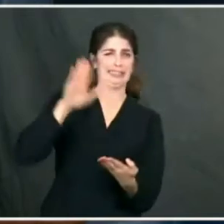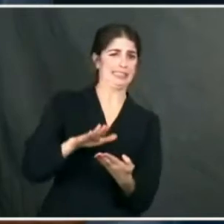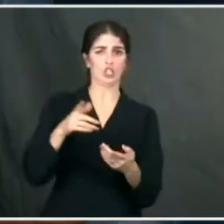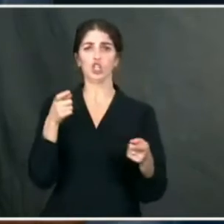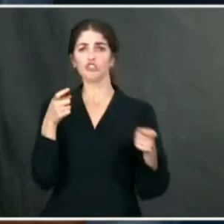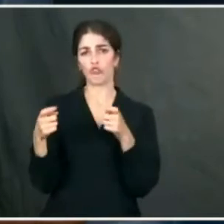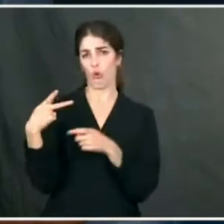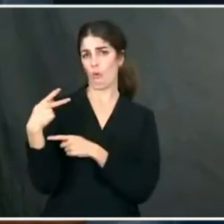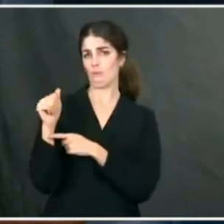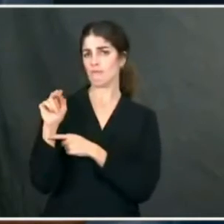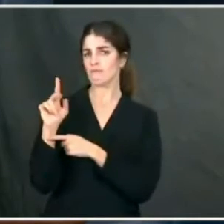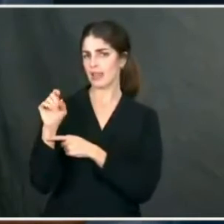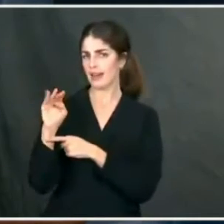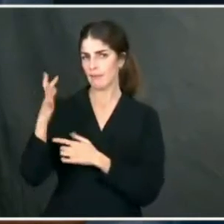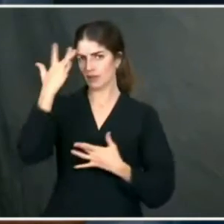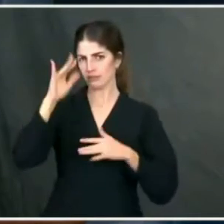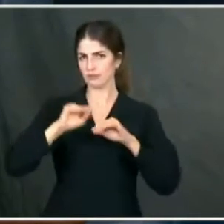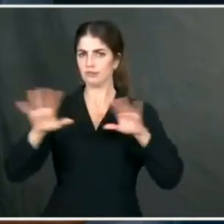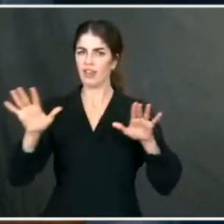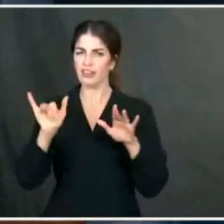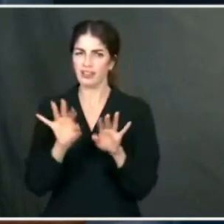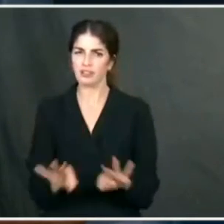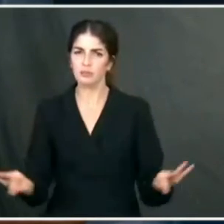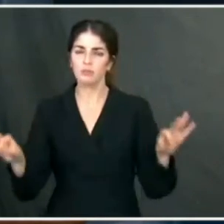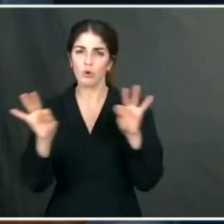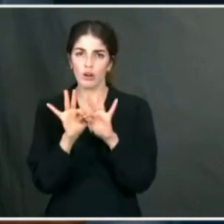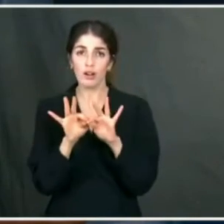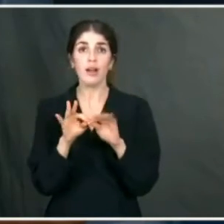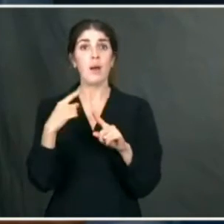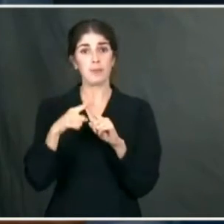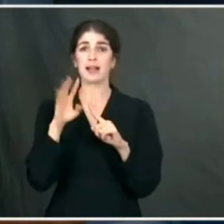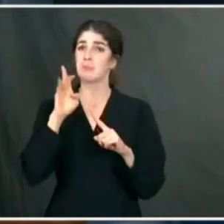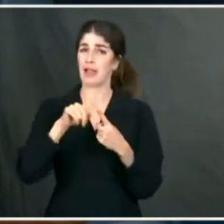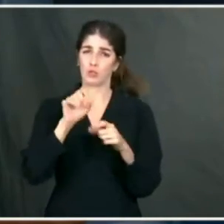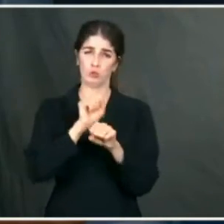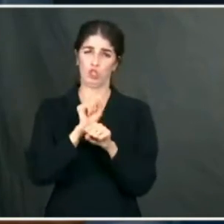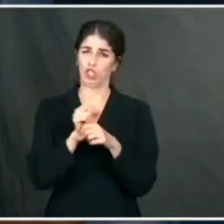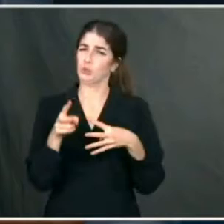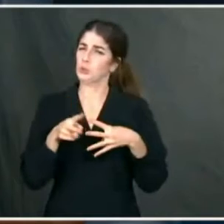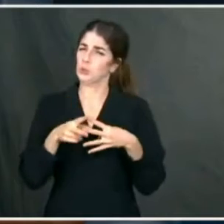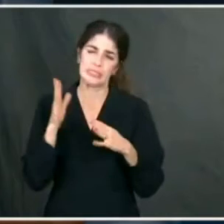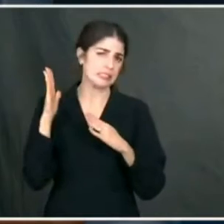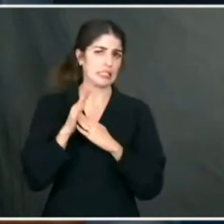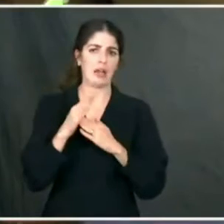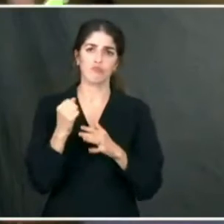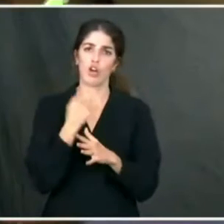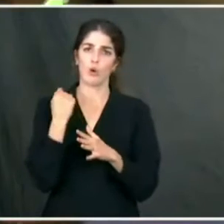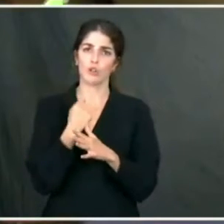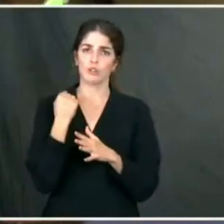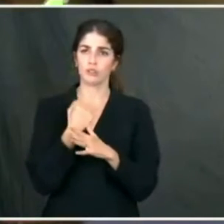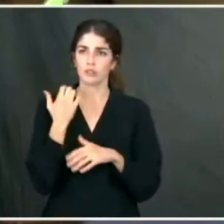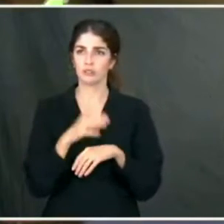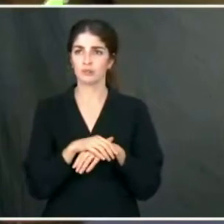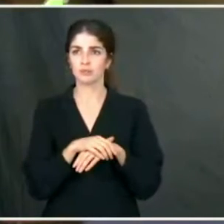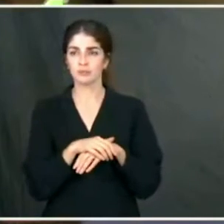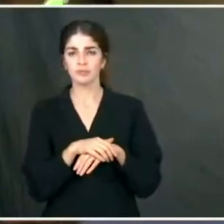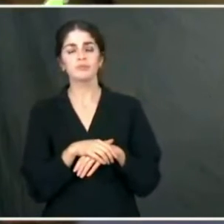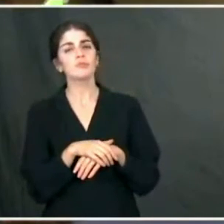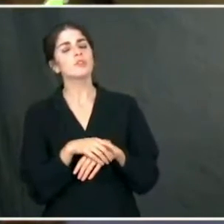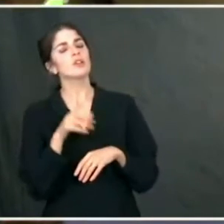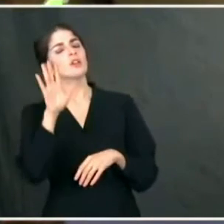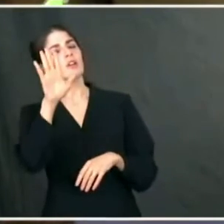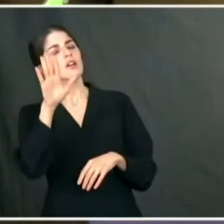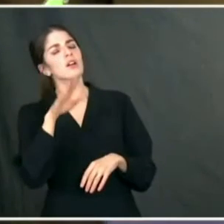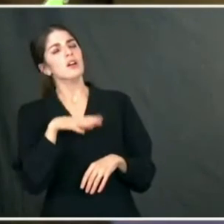and that linkage to getting people back to work will be his top priority. And on the Keystone XL, the decision yesterday from the president,